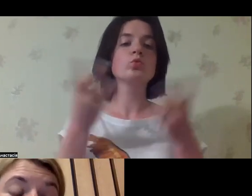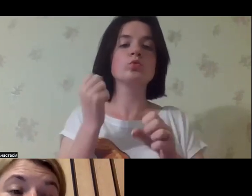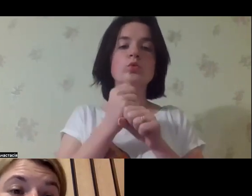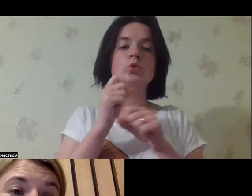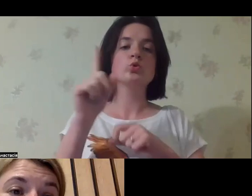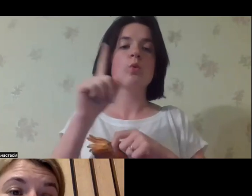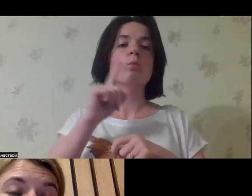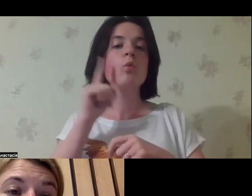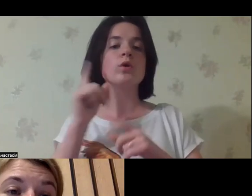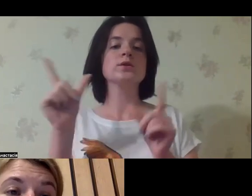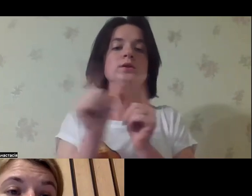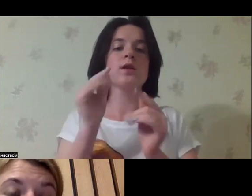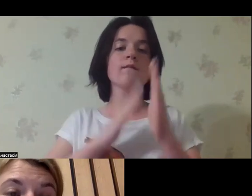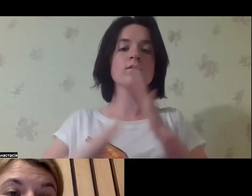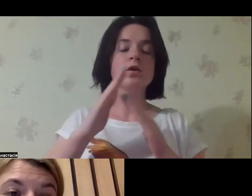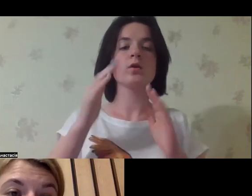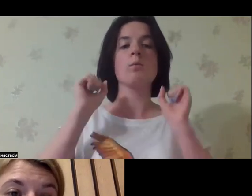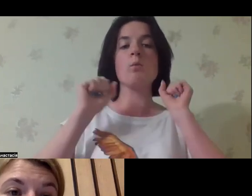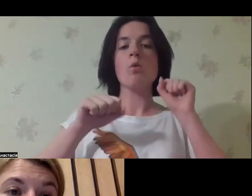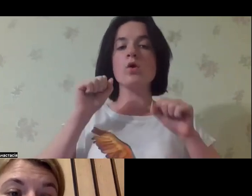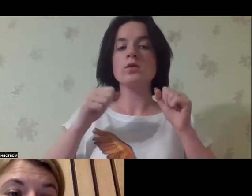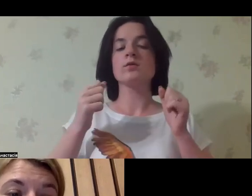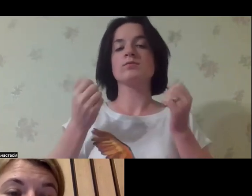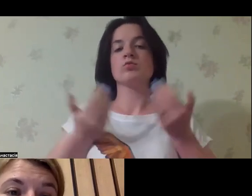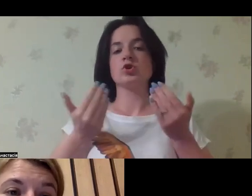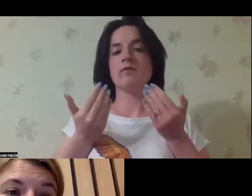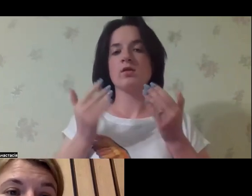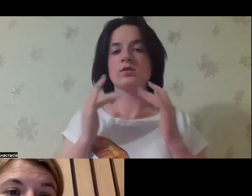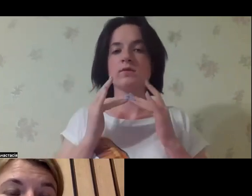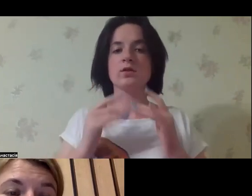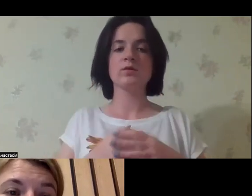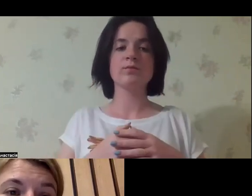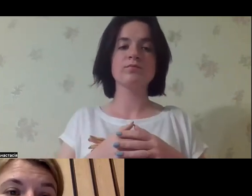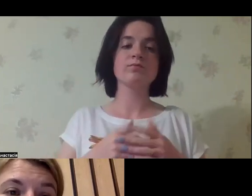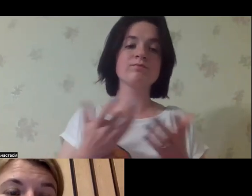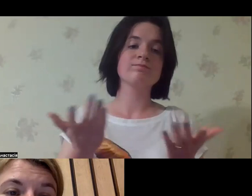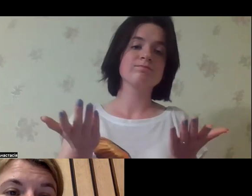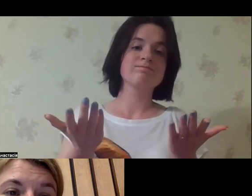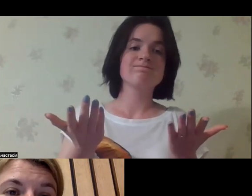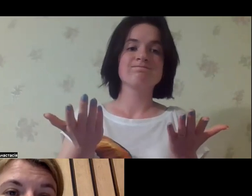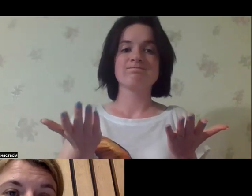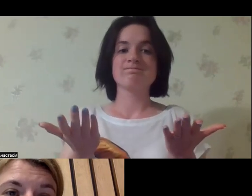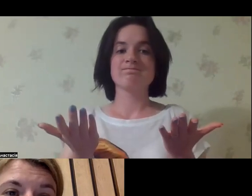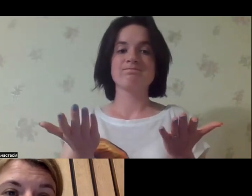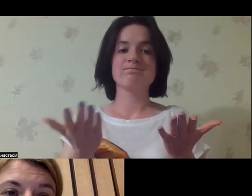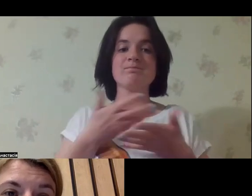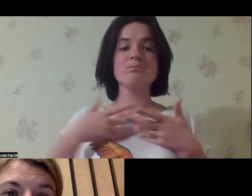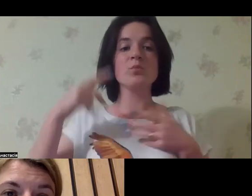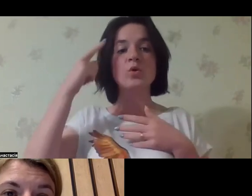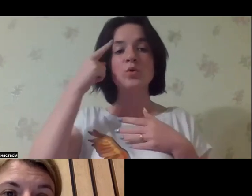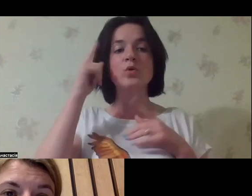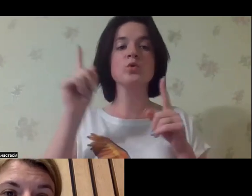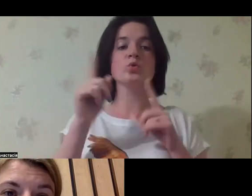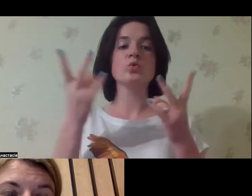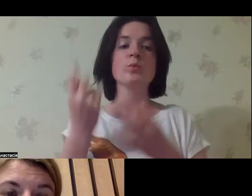In your opinion, what shall we do now so that young adults with disability could live in the community?